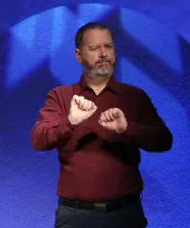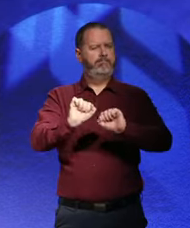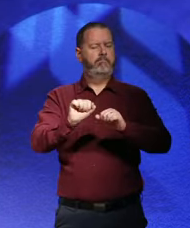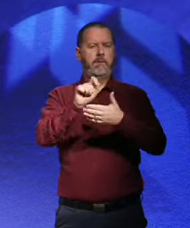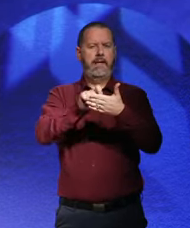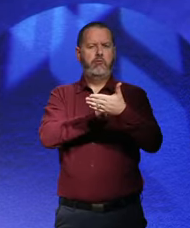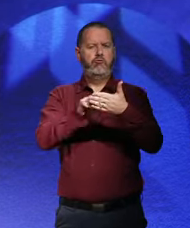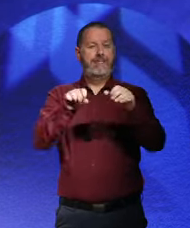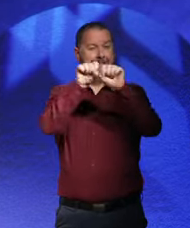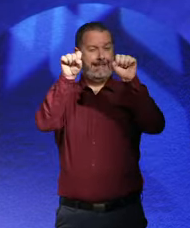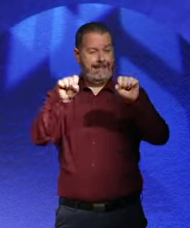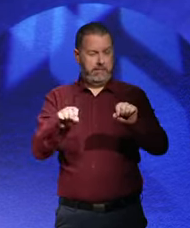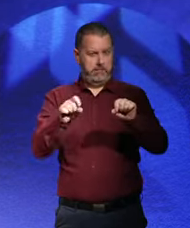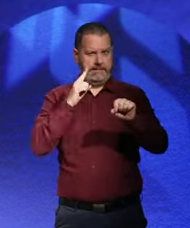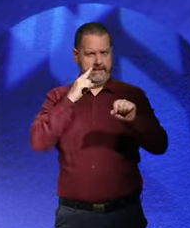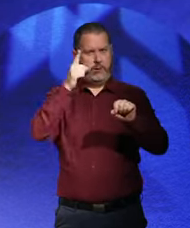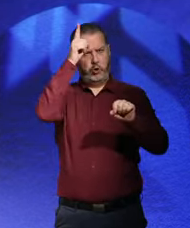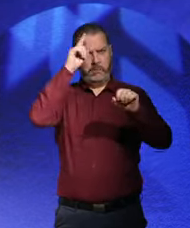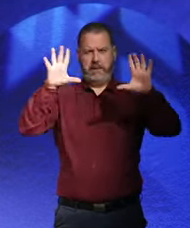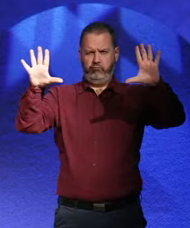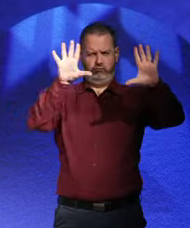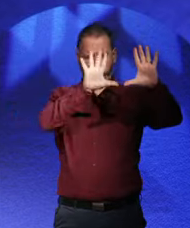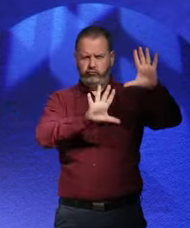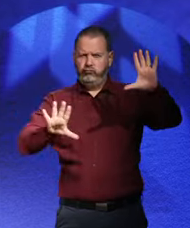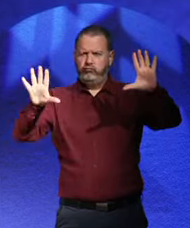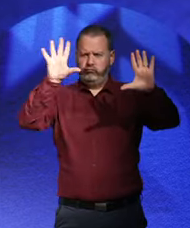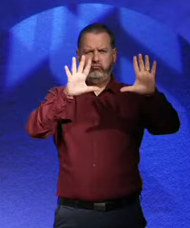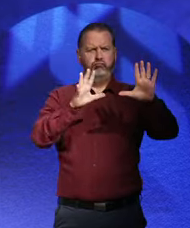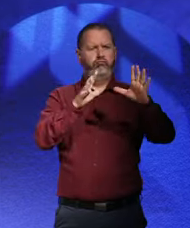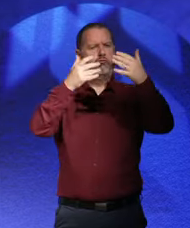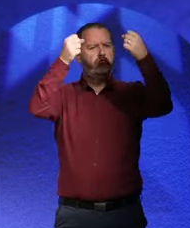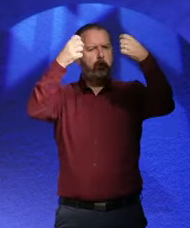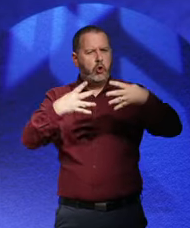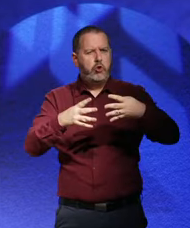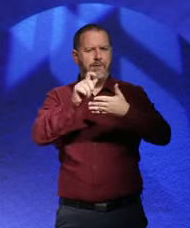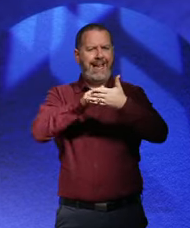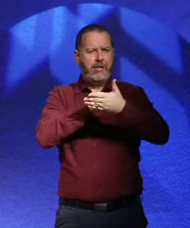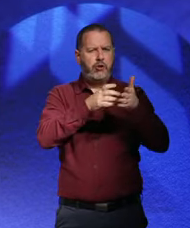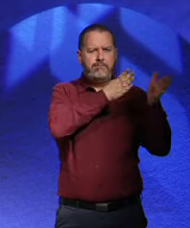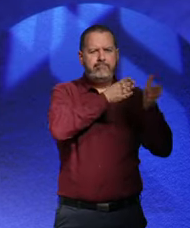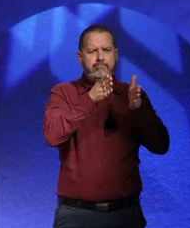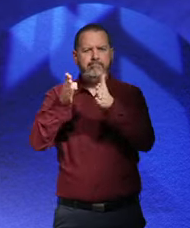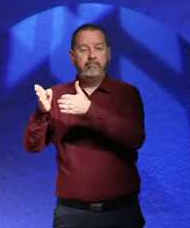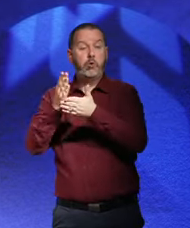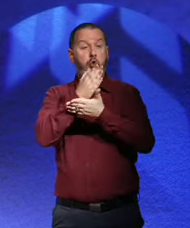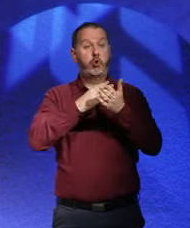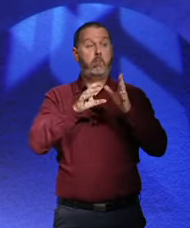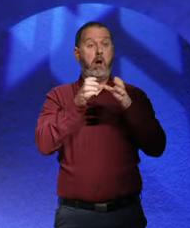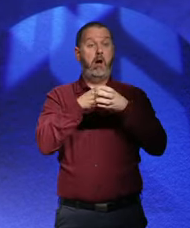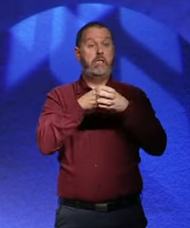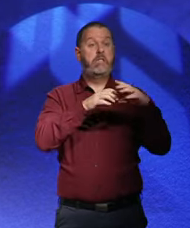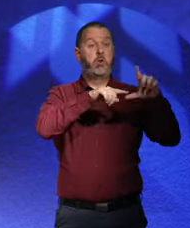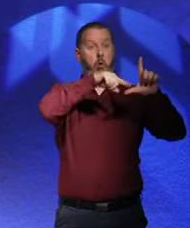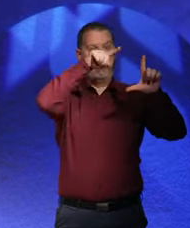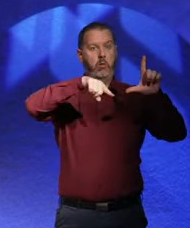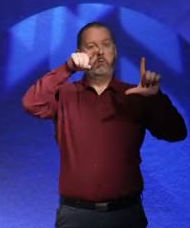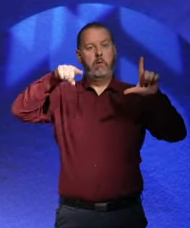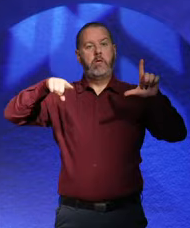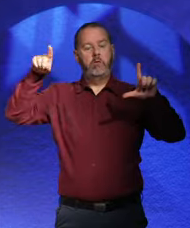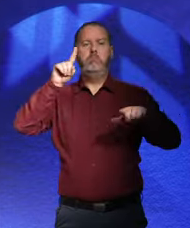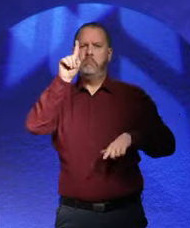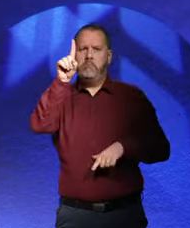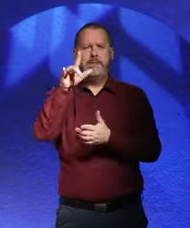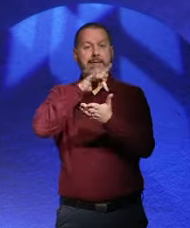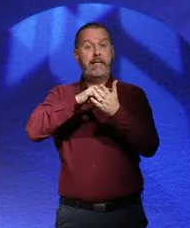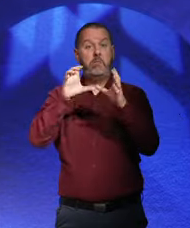have a graph of it, some of the parties go up and down. But the graph for the Catholic Center Party stays the same.